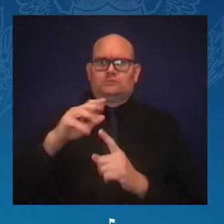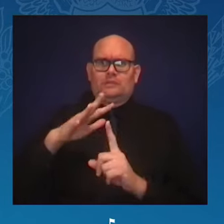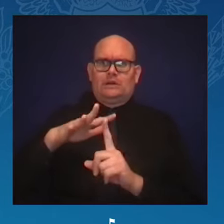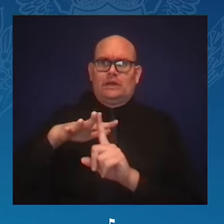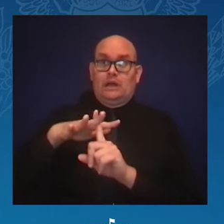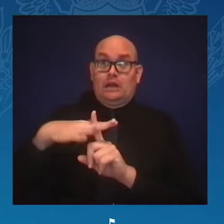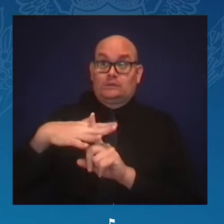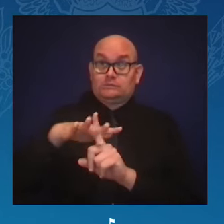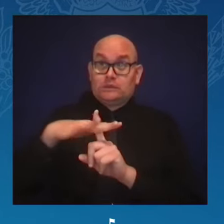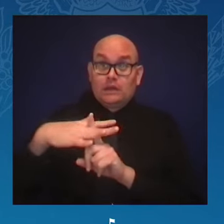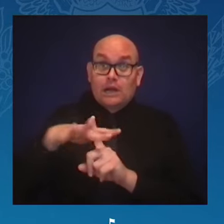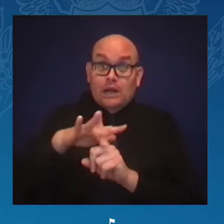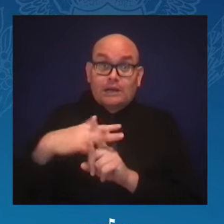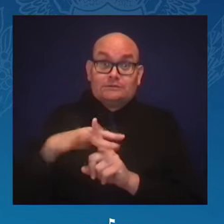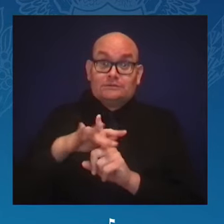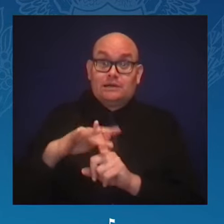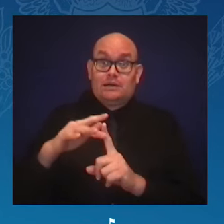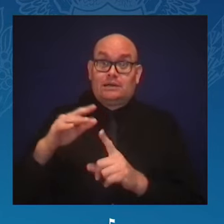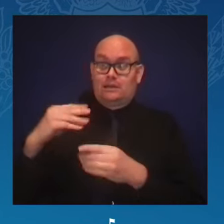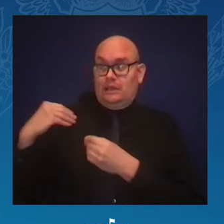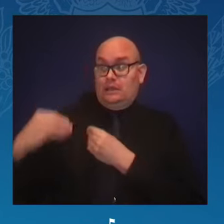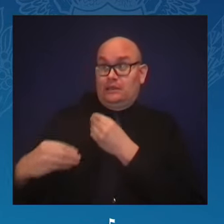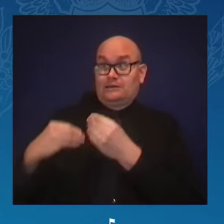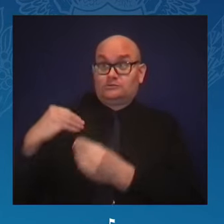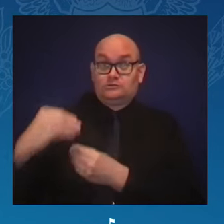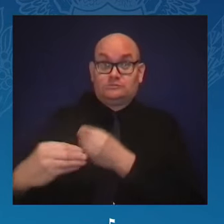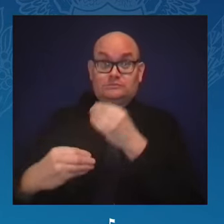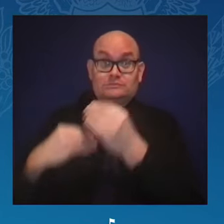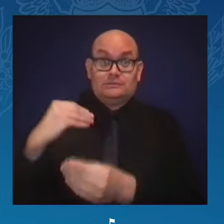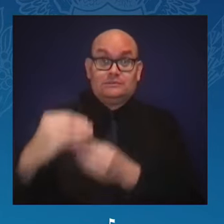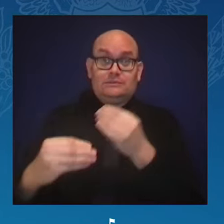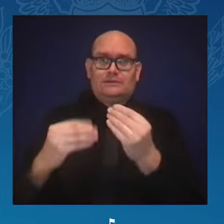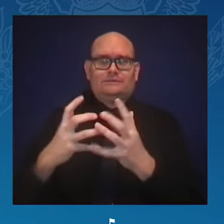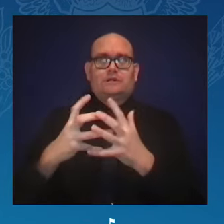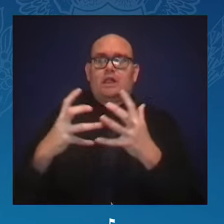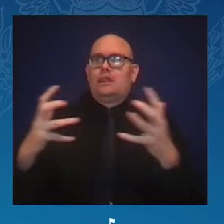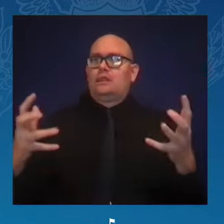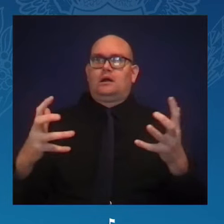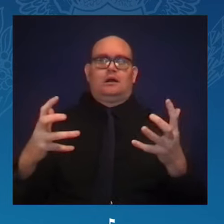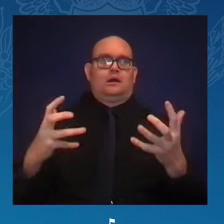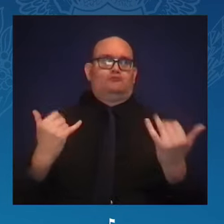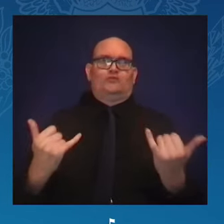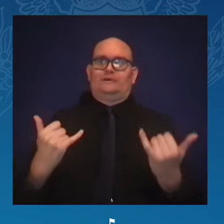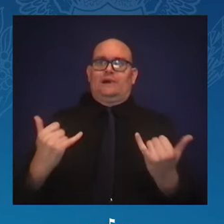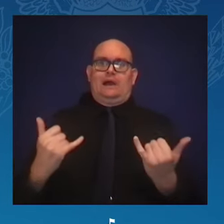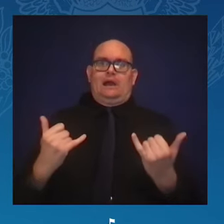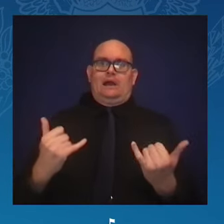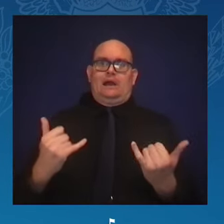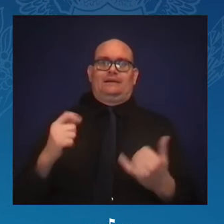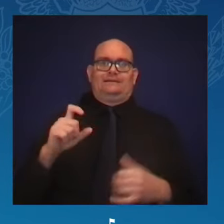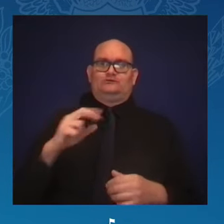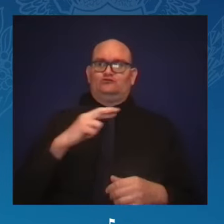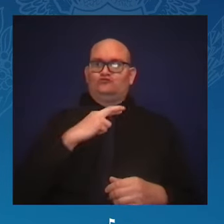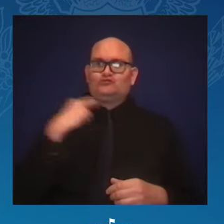There is so much at stake in this moment. our most basic rights and freedoms.